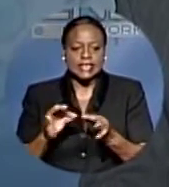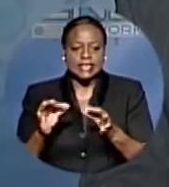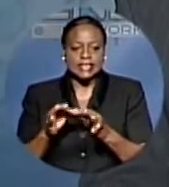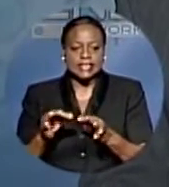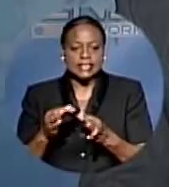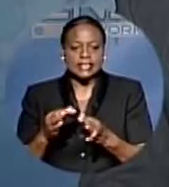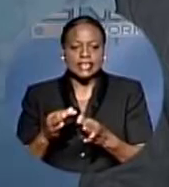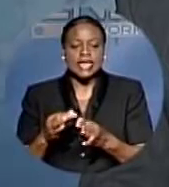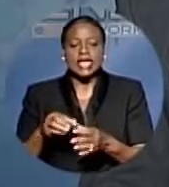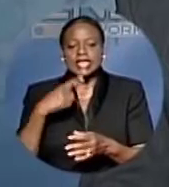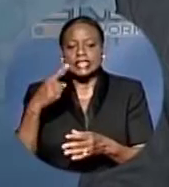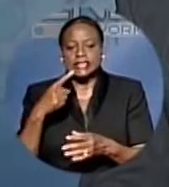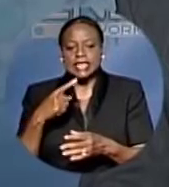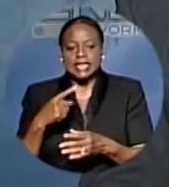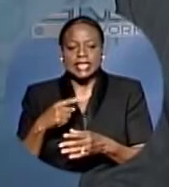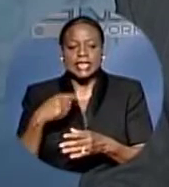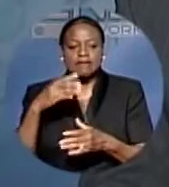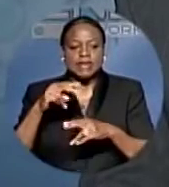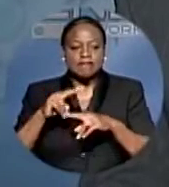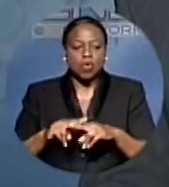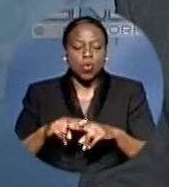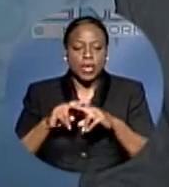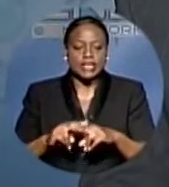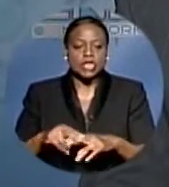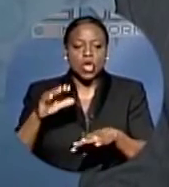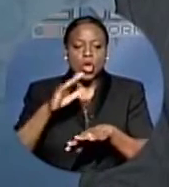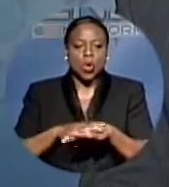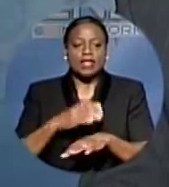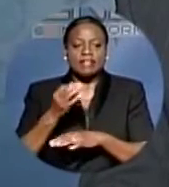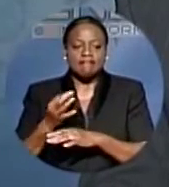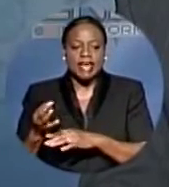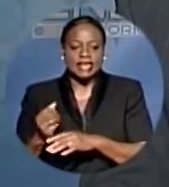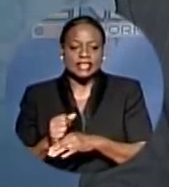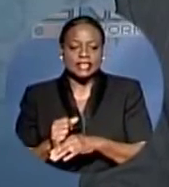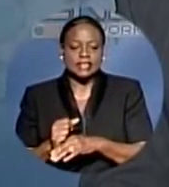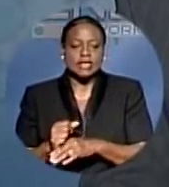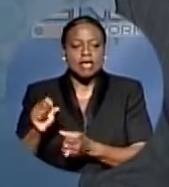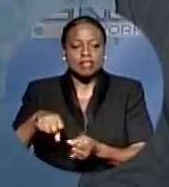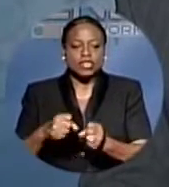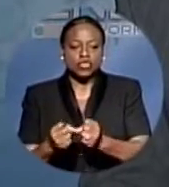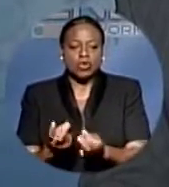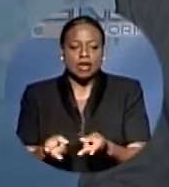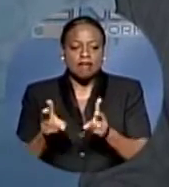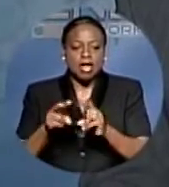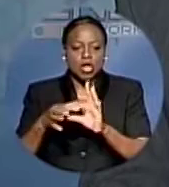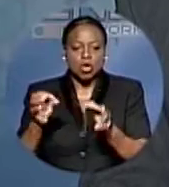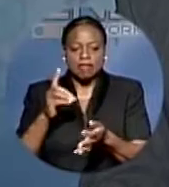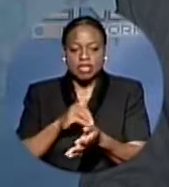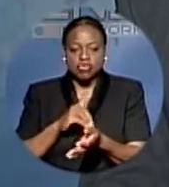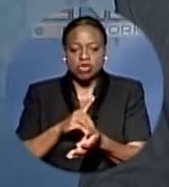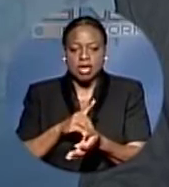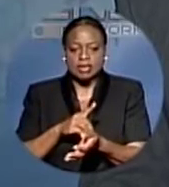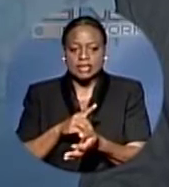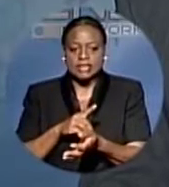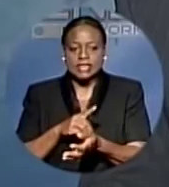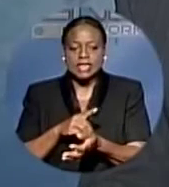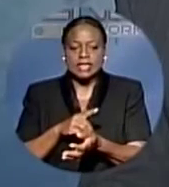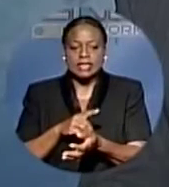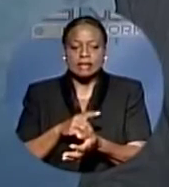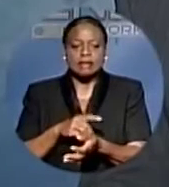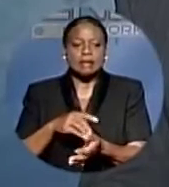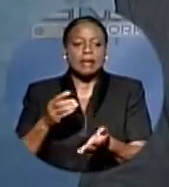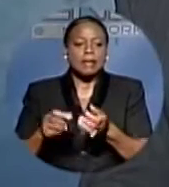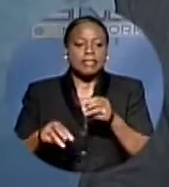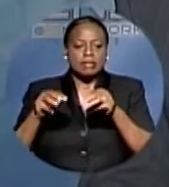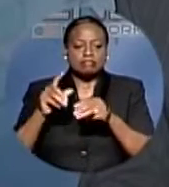sufficient weight to the aggravating factors, including the quantity and street value of the drugs, noting Magistrate Bethel went